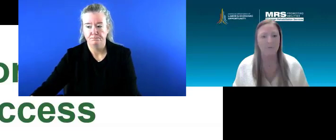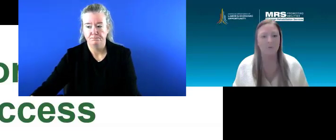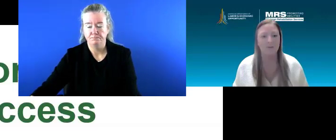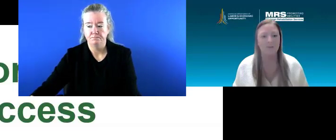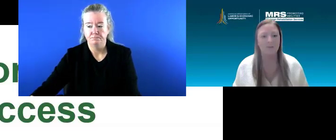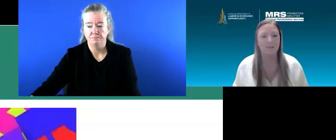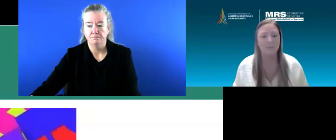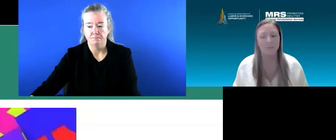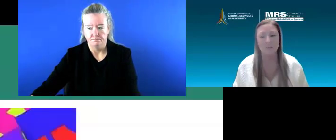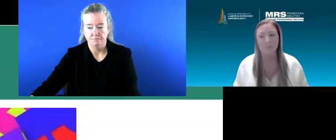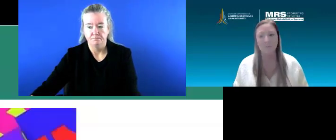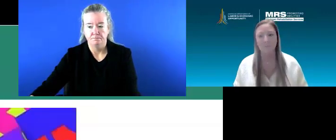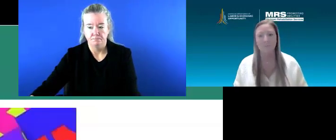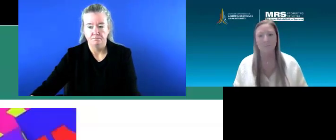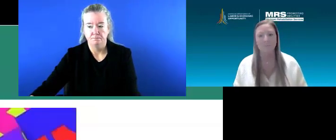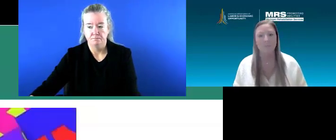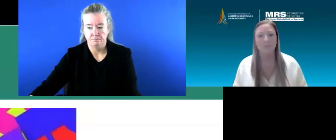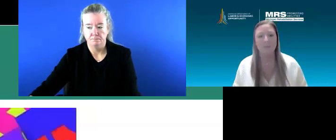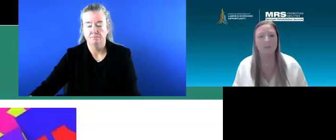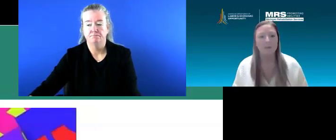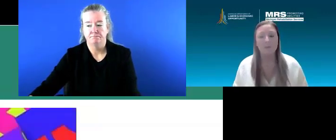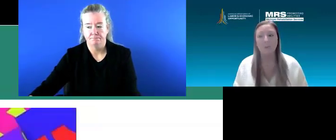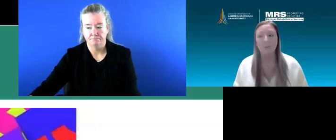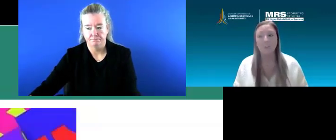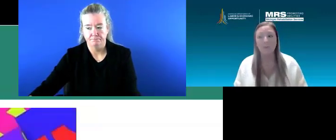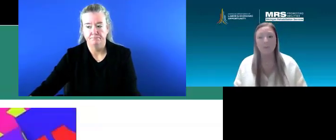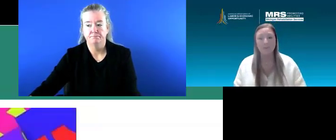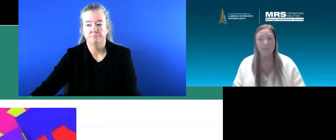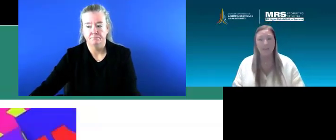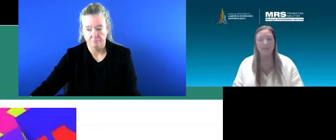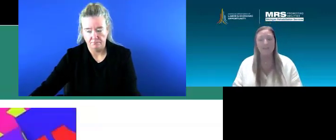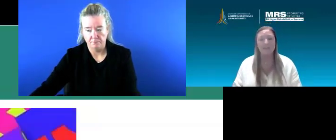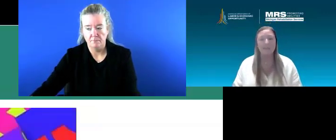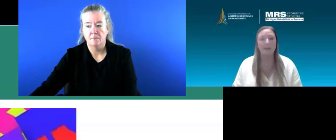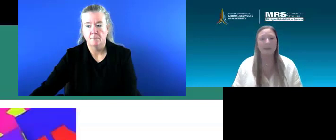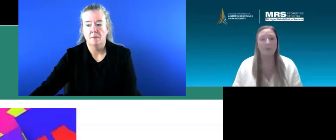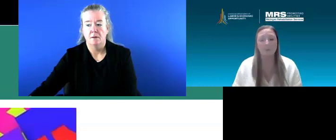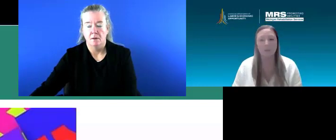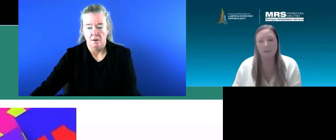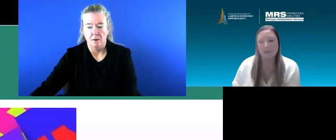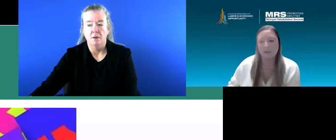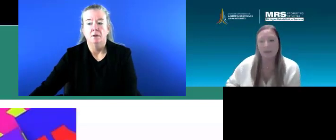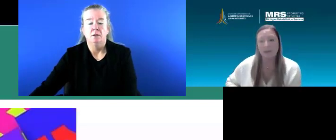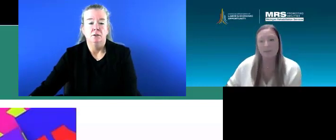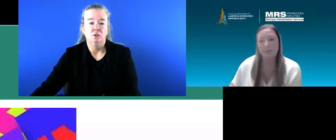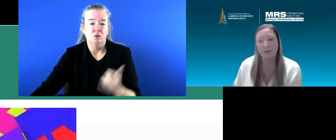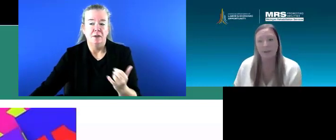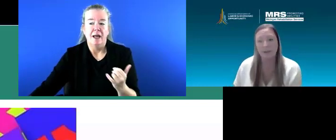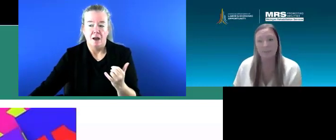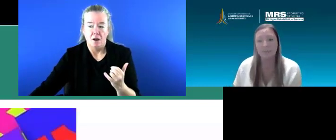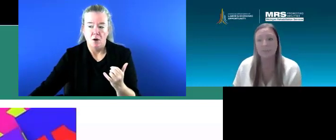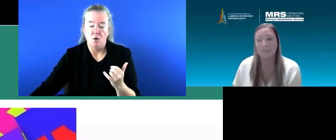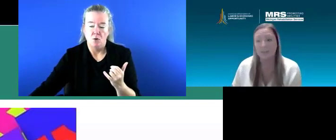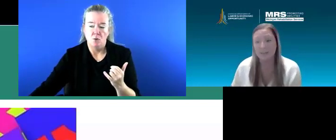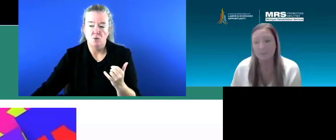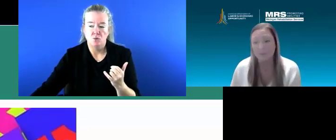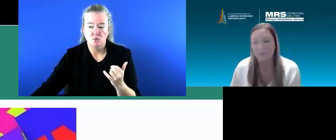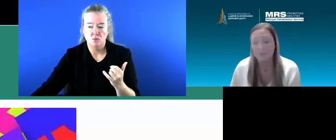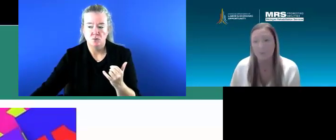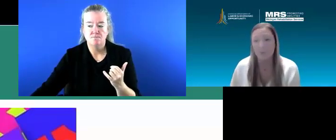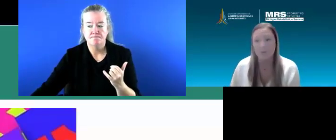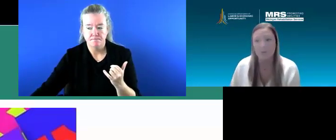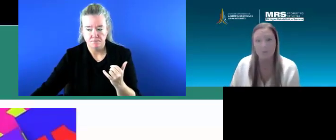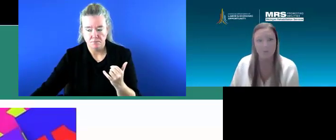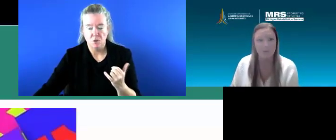So next slide, please. So with that, we have some time